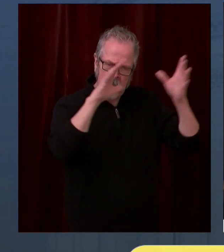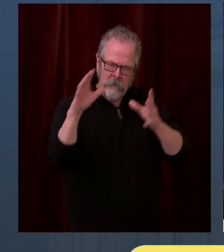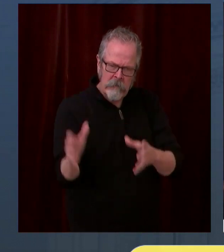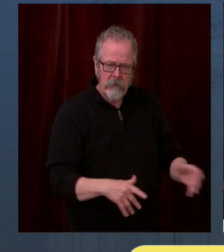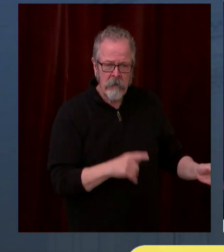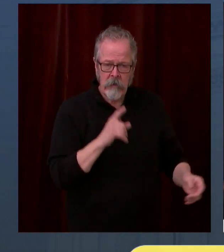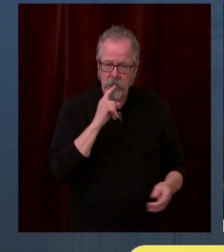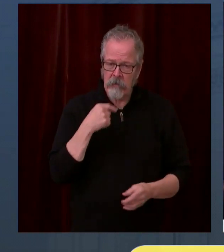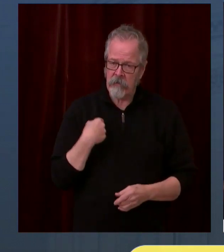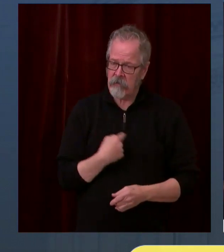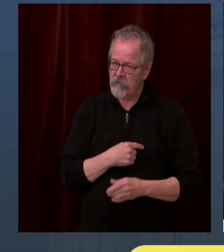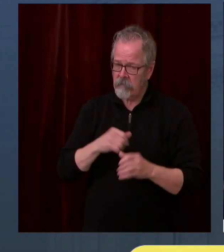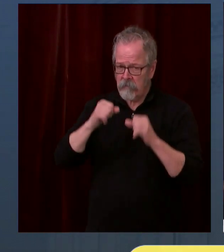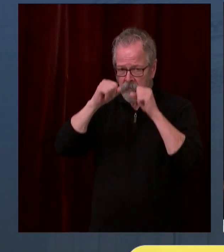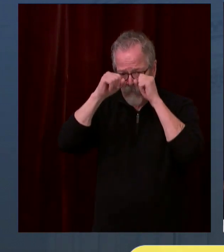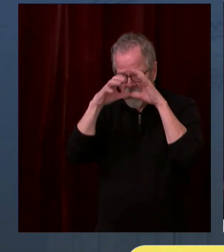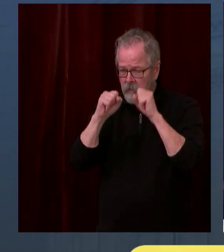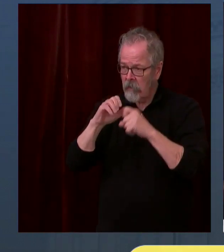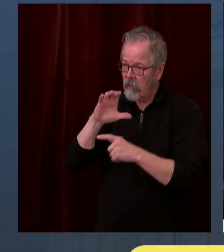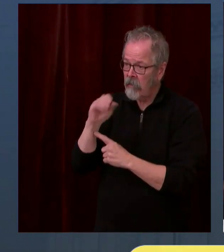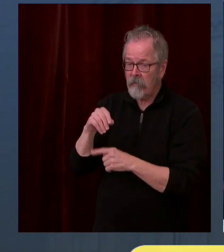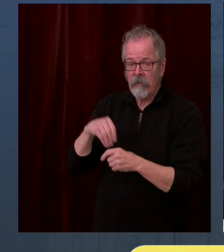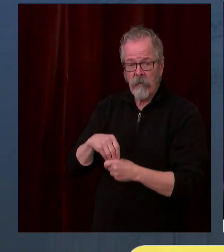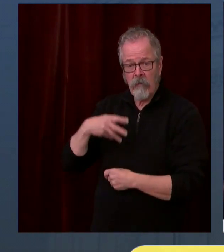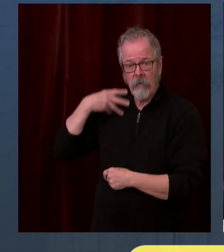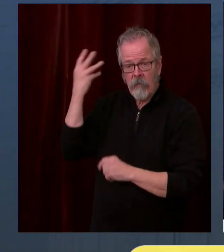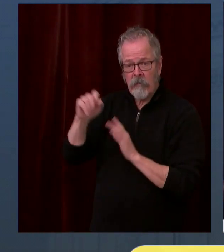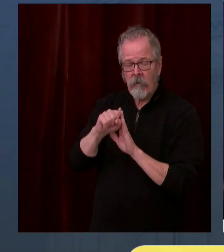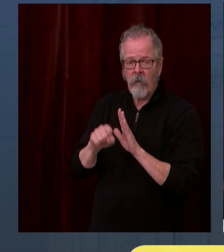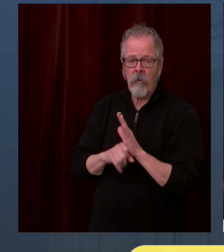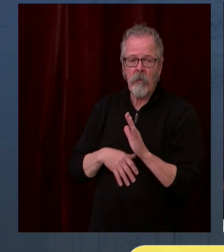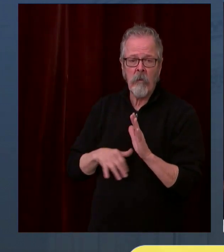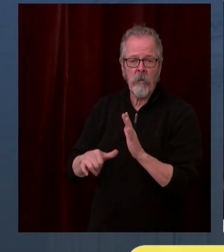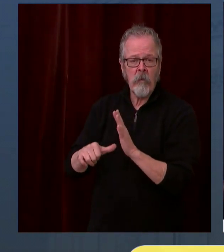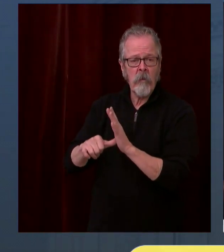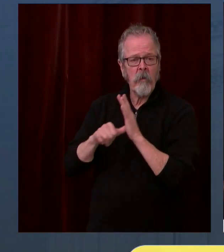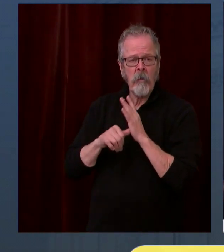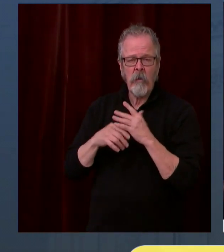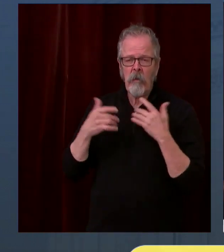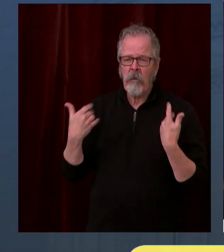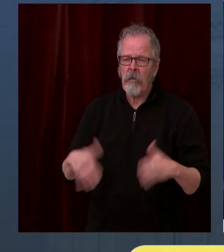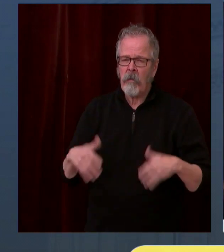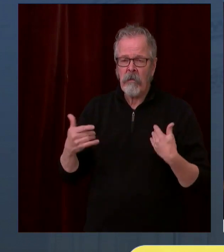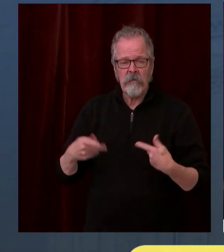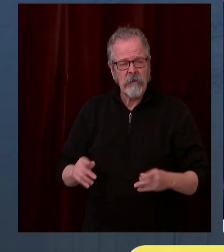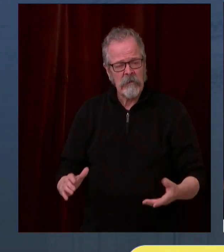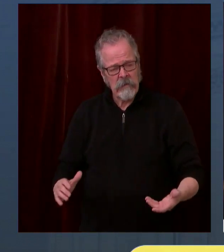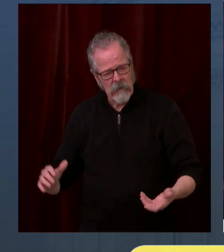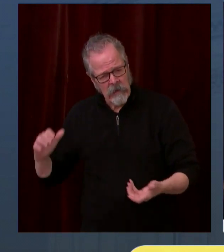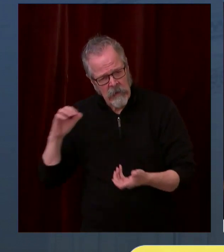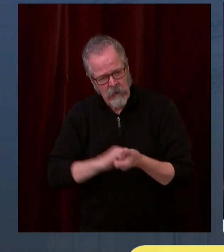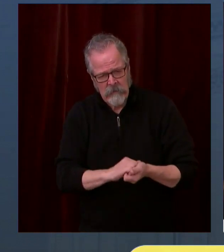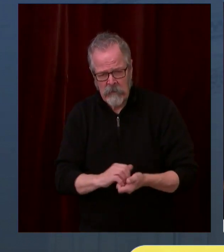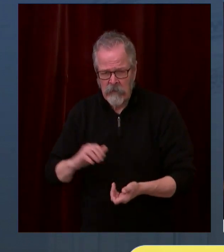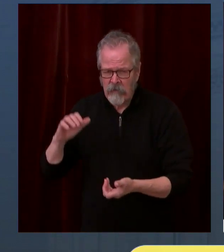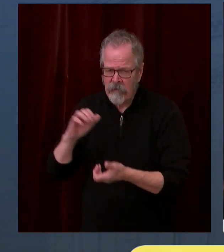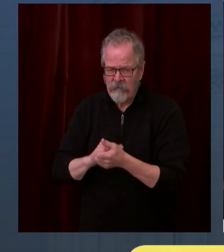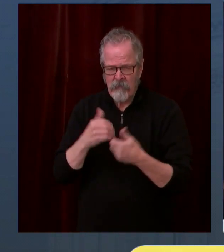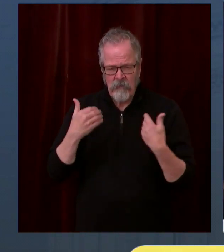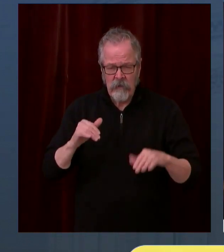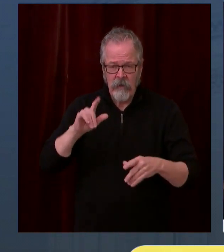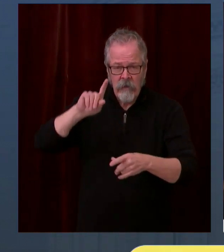to come together in support of Governor Inslee, Dr. Shaw, and the Department of Health in support of this goal.